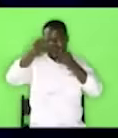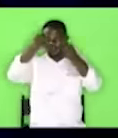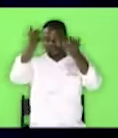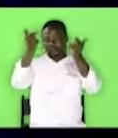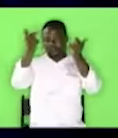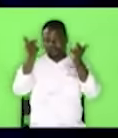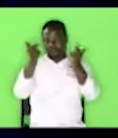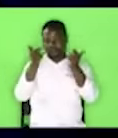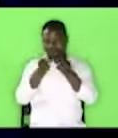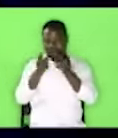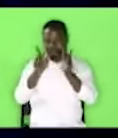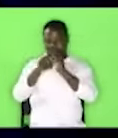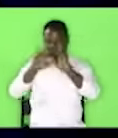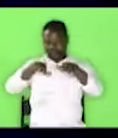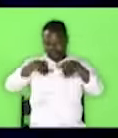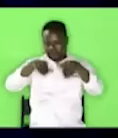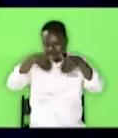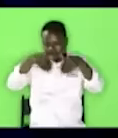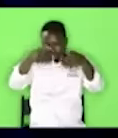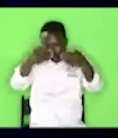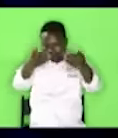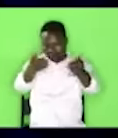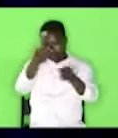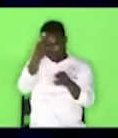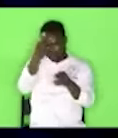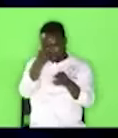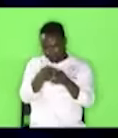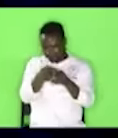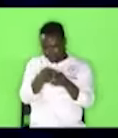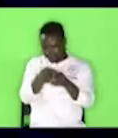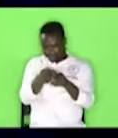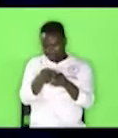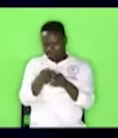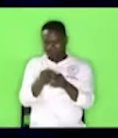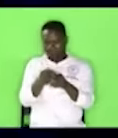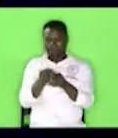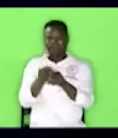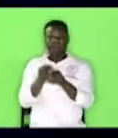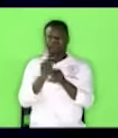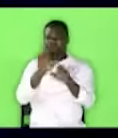him the name he didn't give half